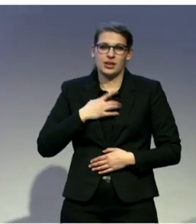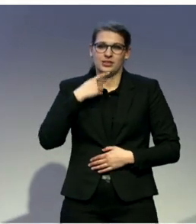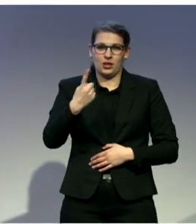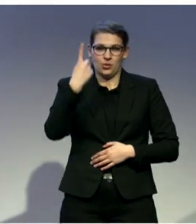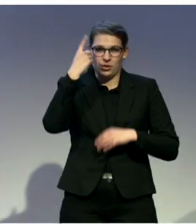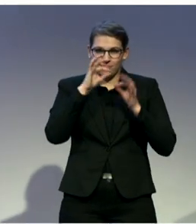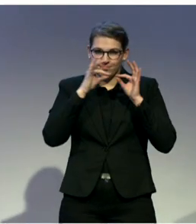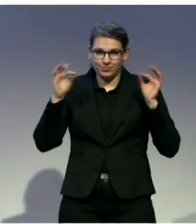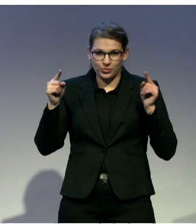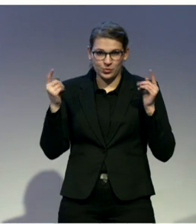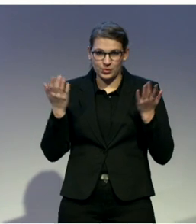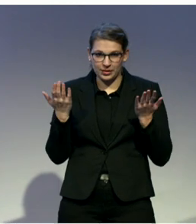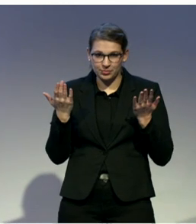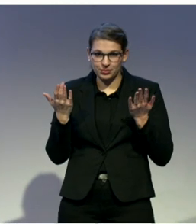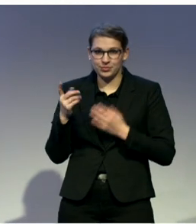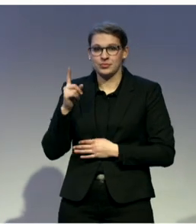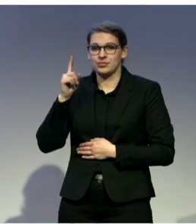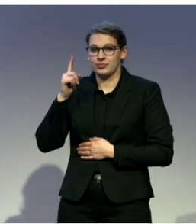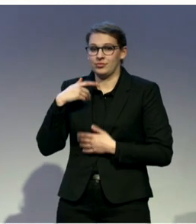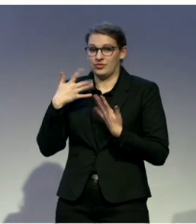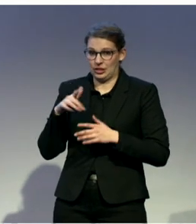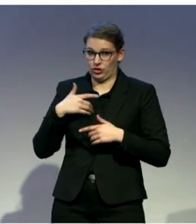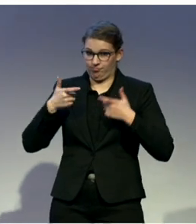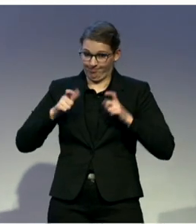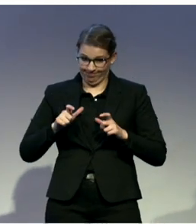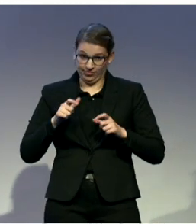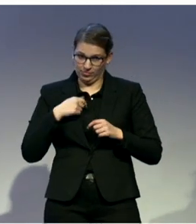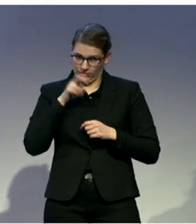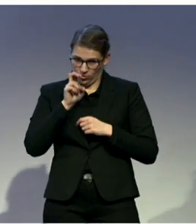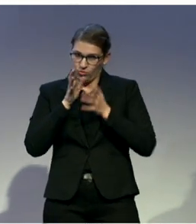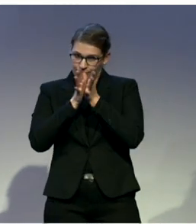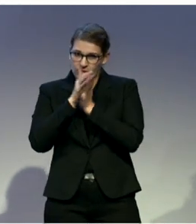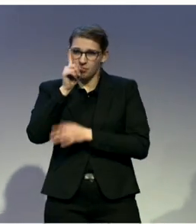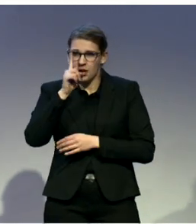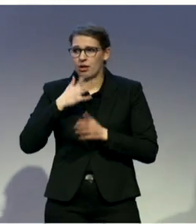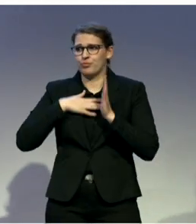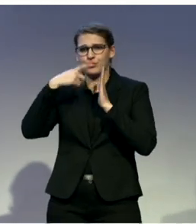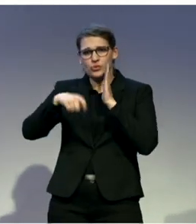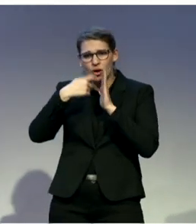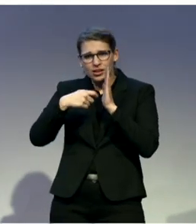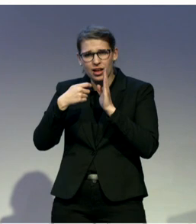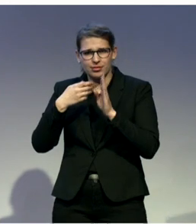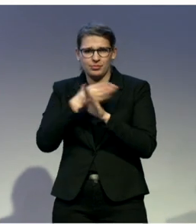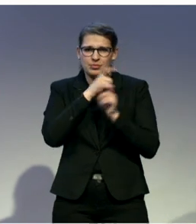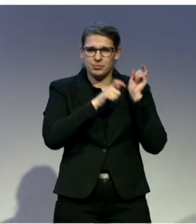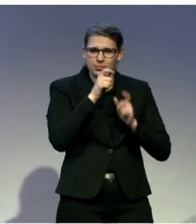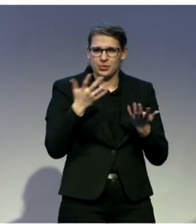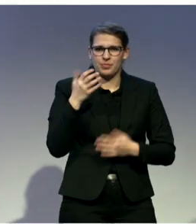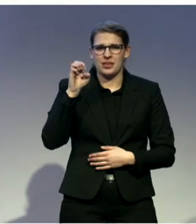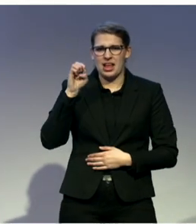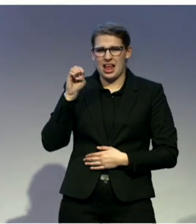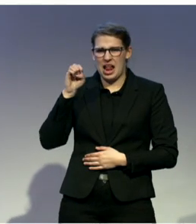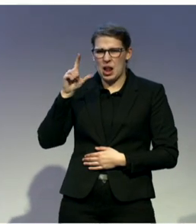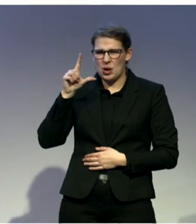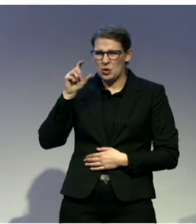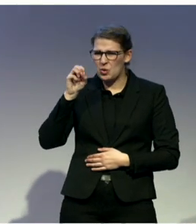this project are two amazing people. Sariel O'Chana, who was an awardee of